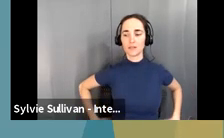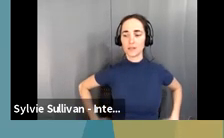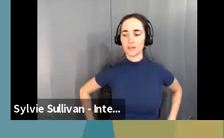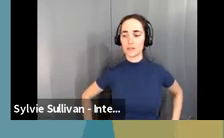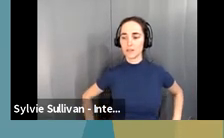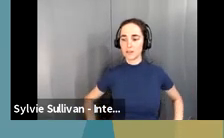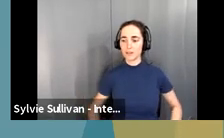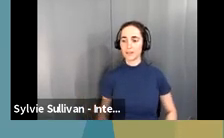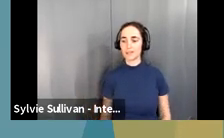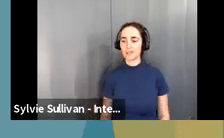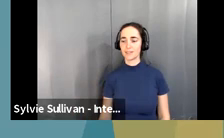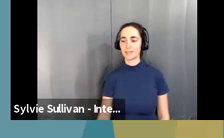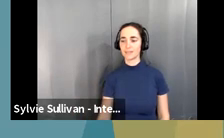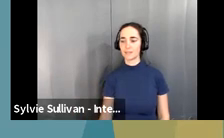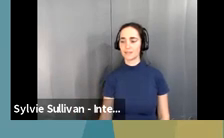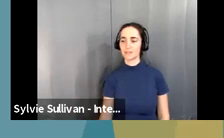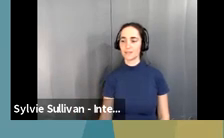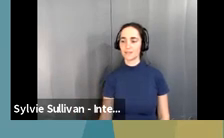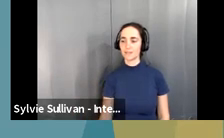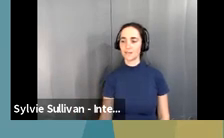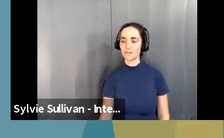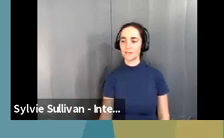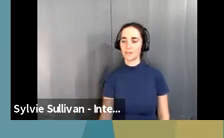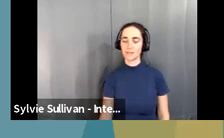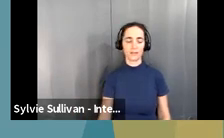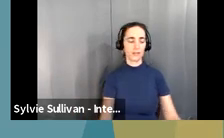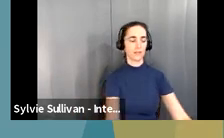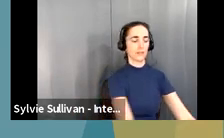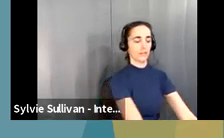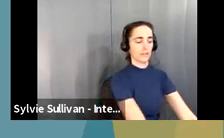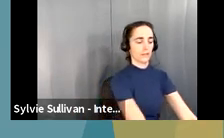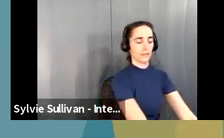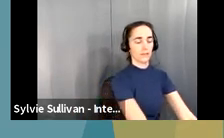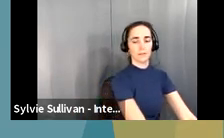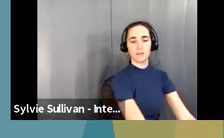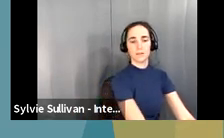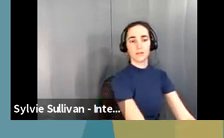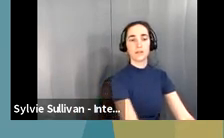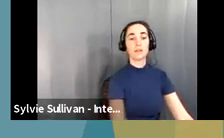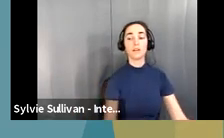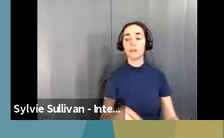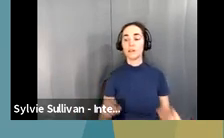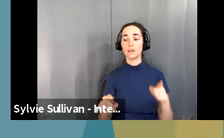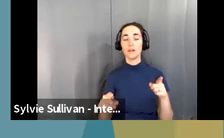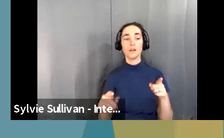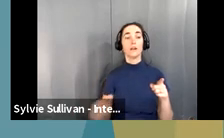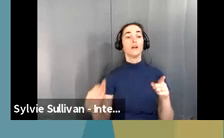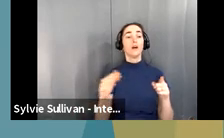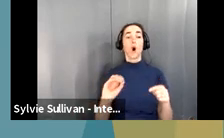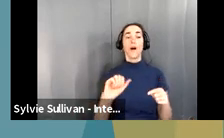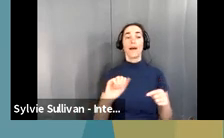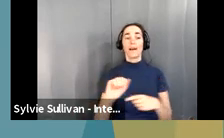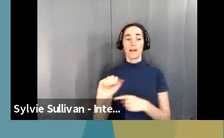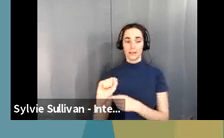Uh, the OAS Community Choices Waiver offers a variety of community-based services like in-home